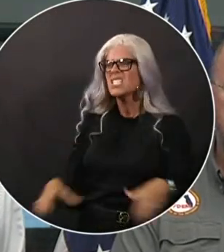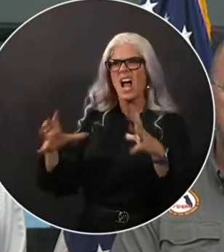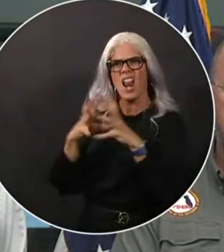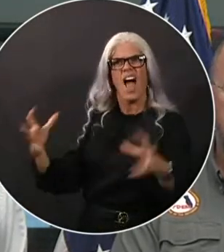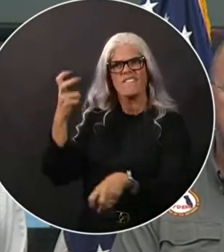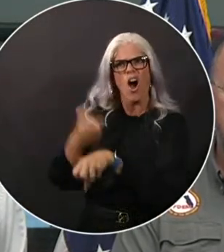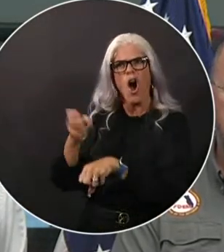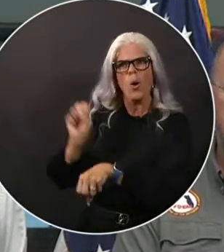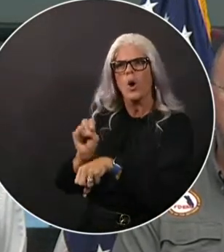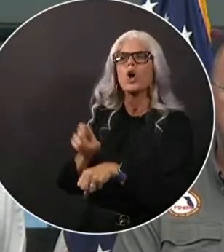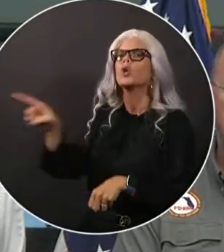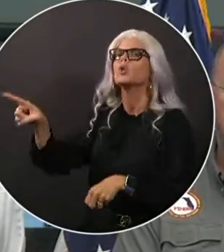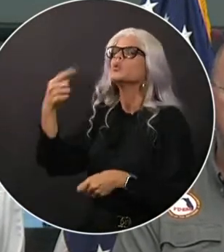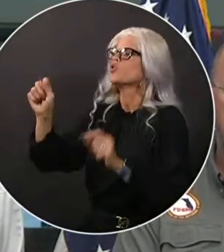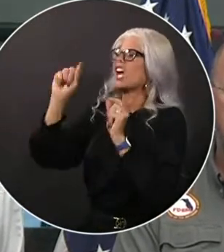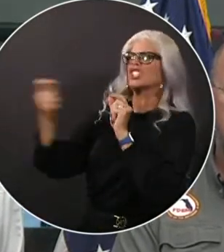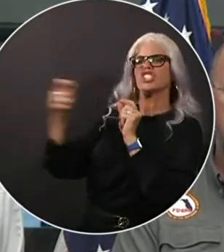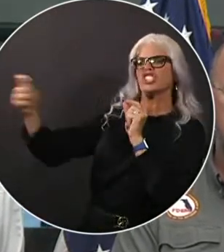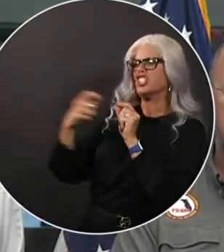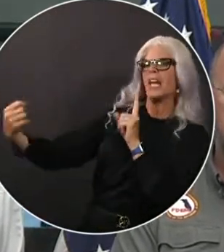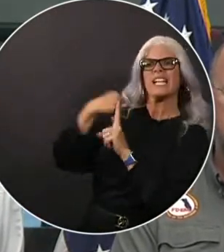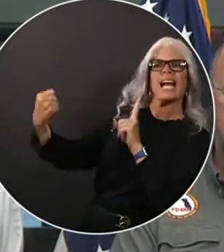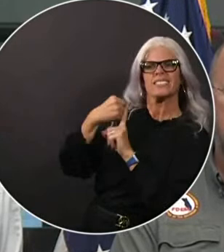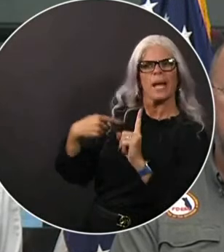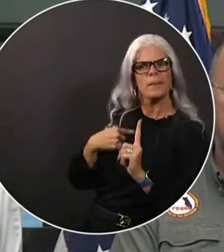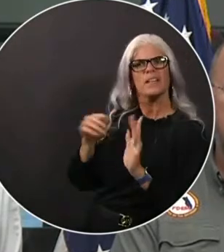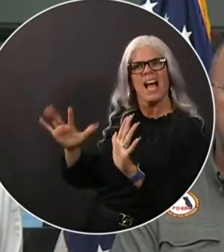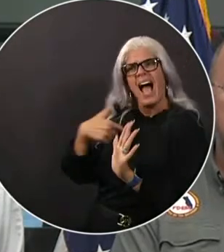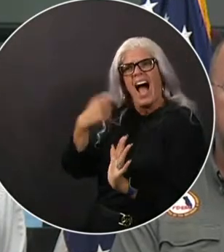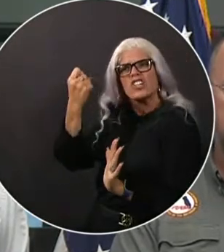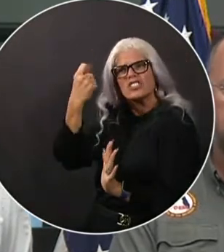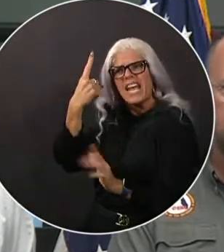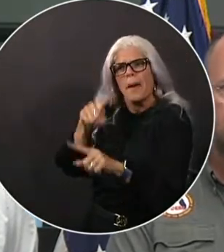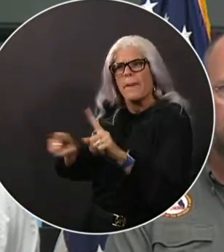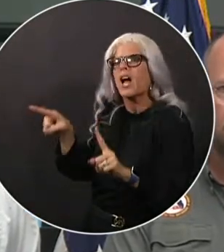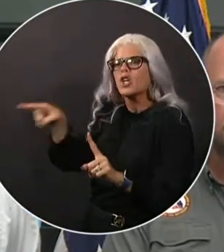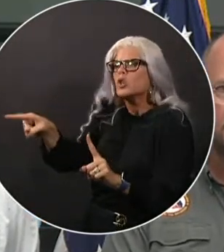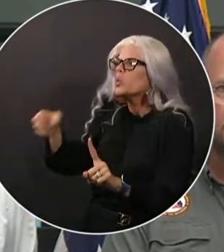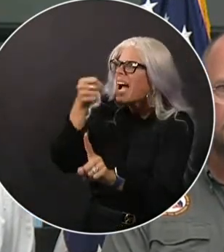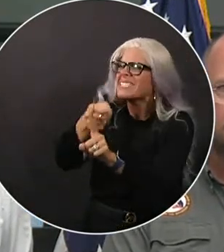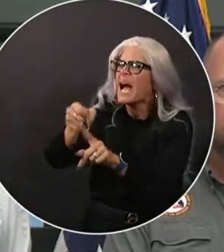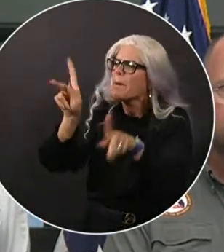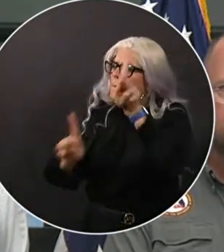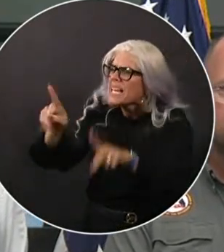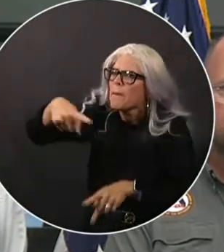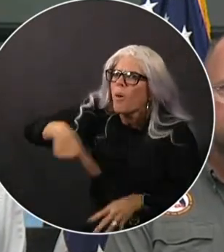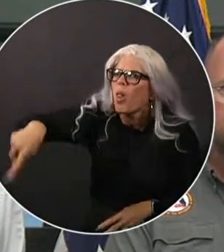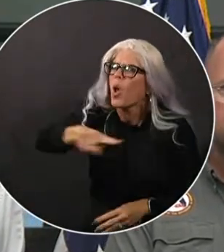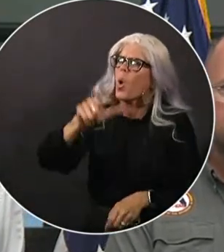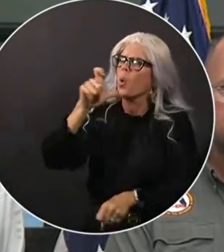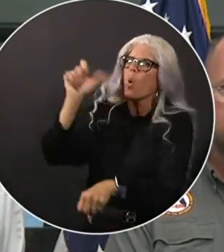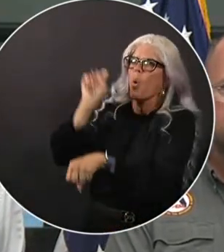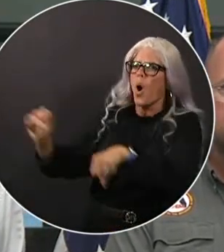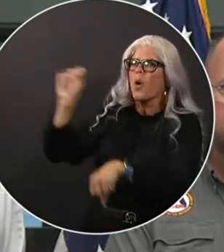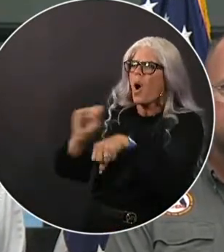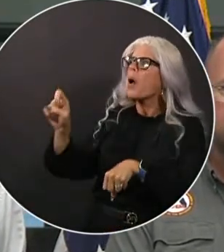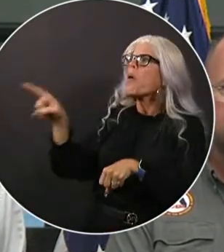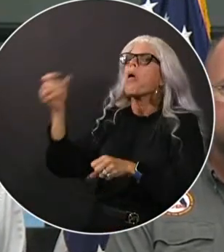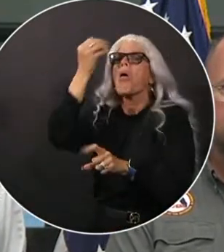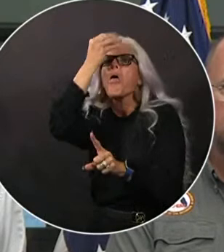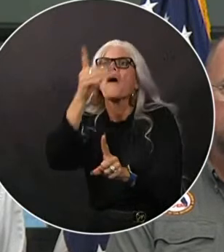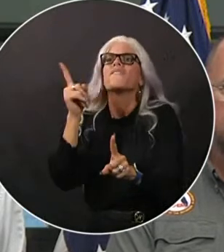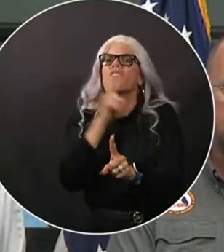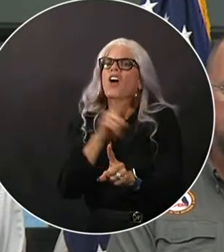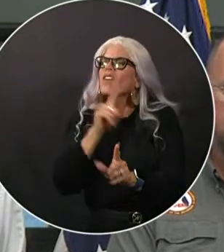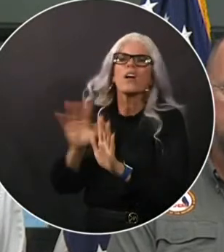trying to attack me. get but like you're attacking these other people who've worked very hard. And so so that's just totally false. I don't think we've ever certainly since